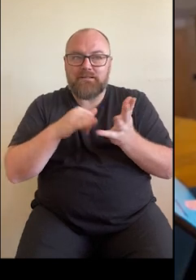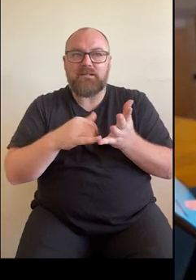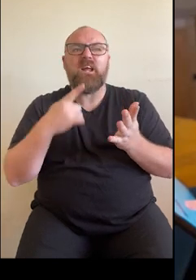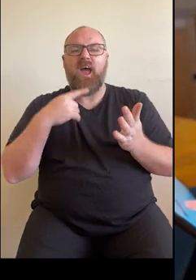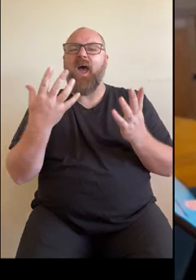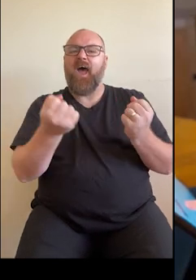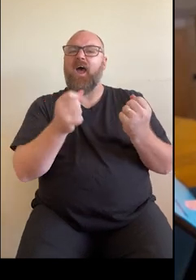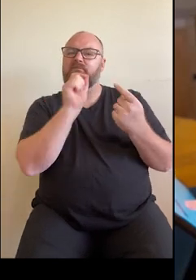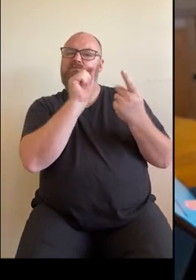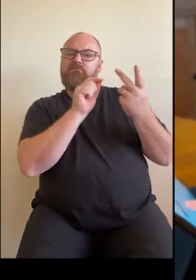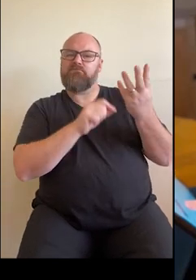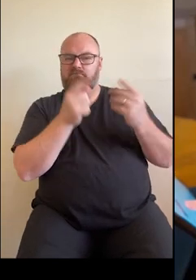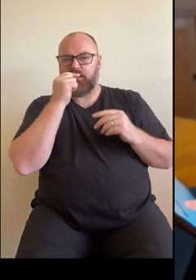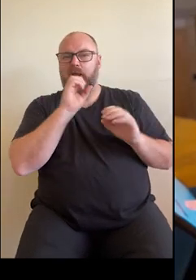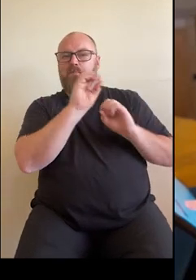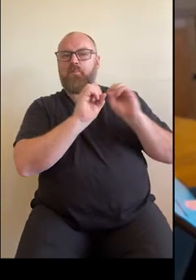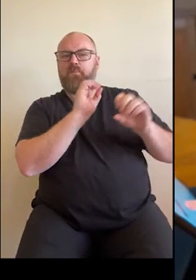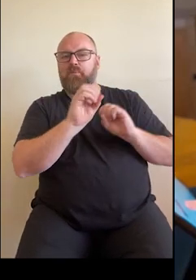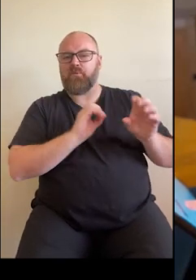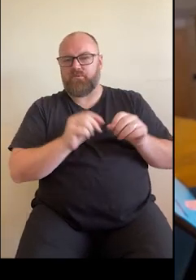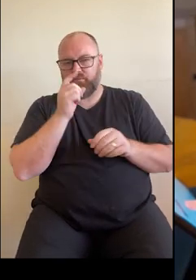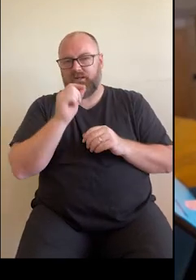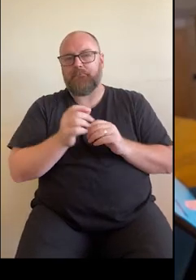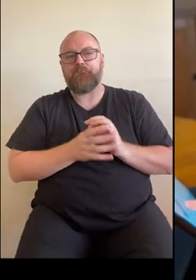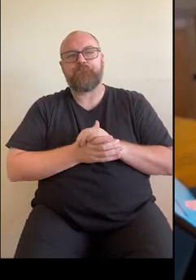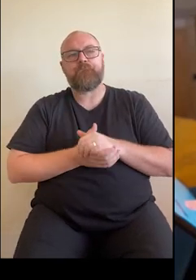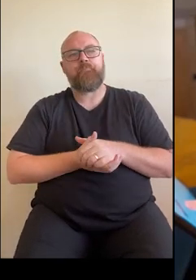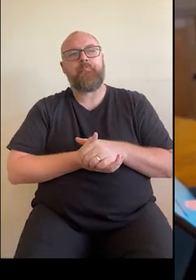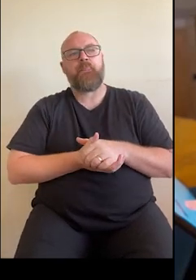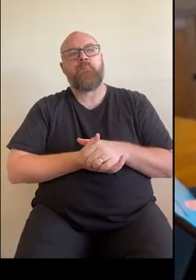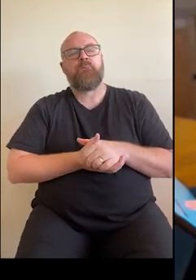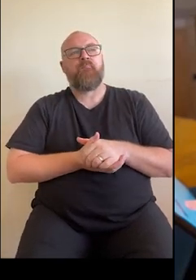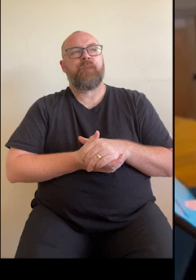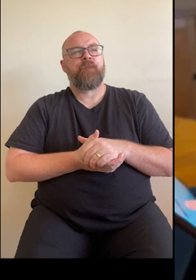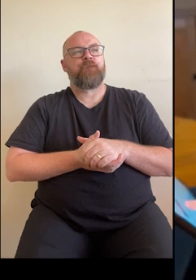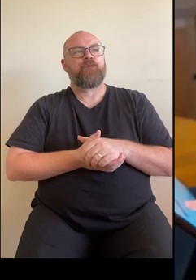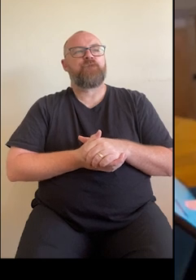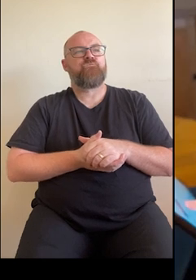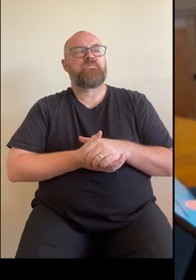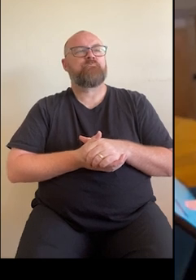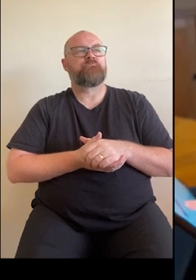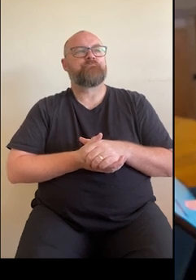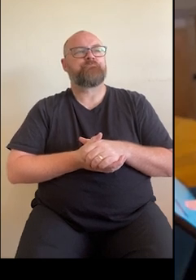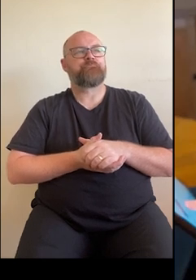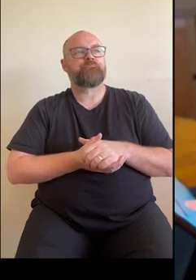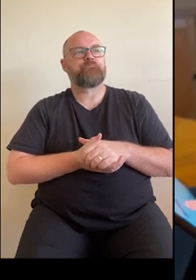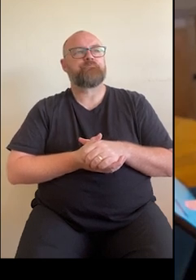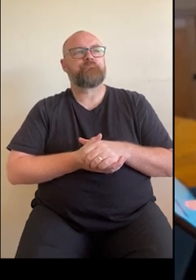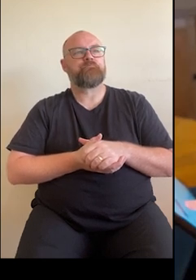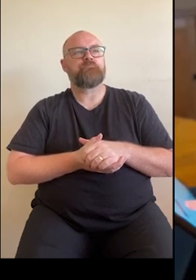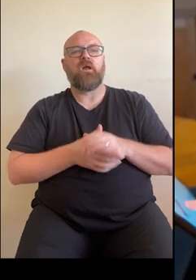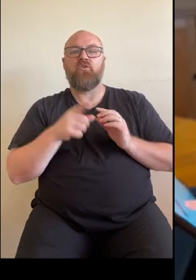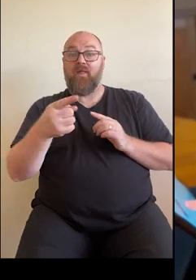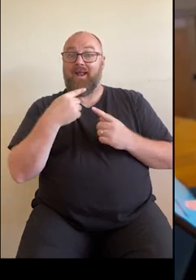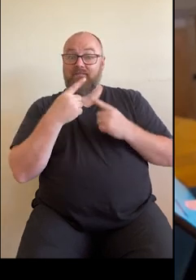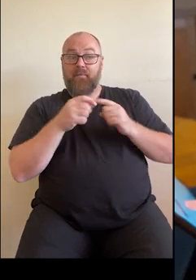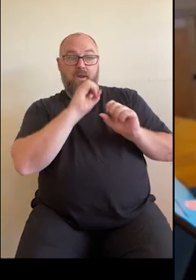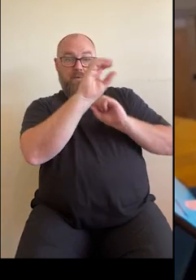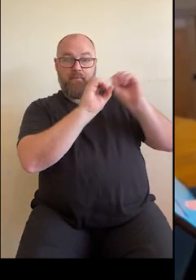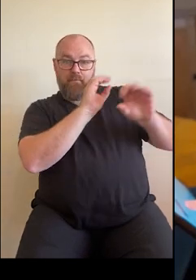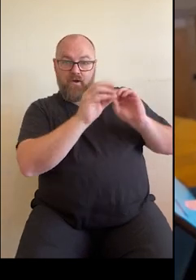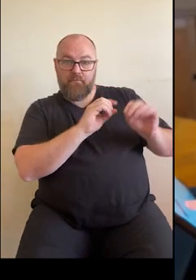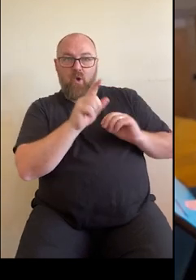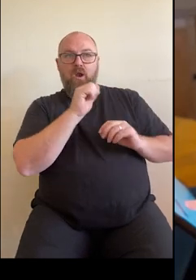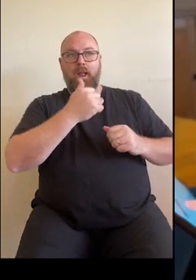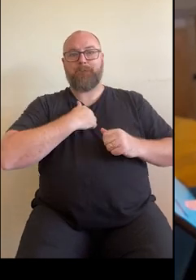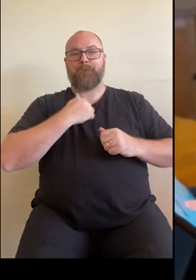health related substances that you may be taking for treatment or preventative care. So your information in your personal